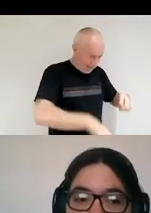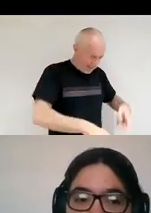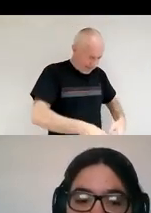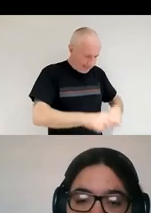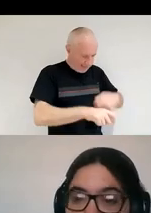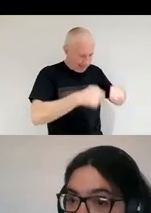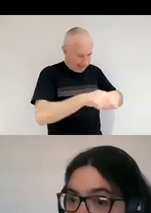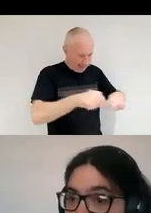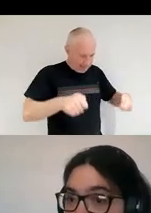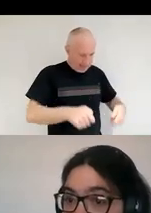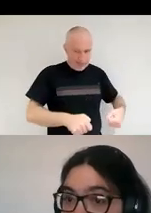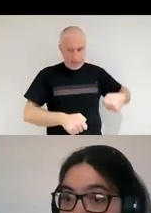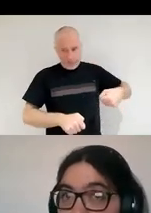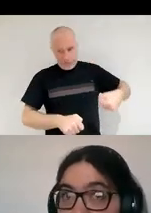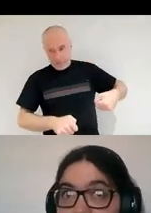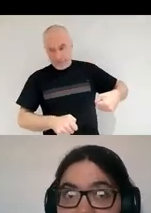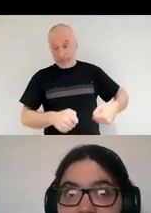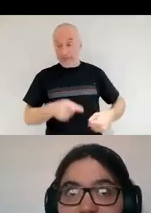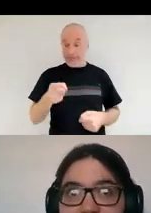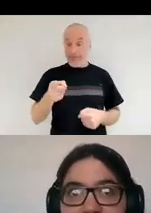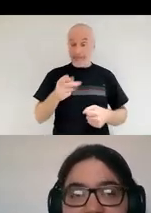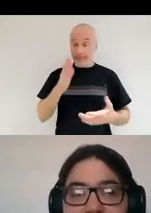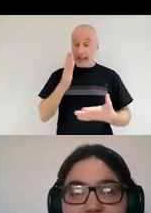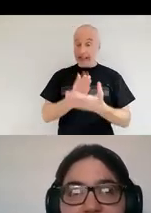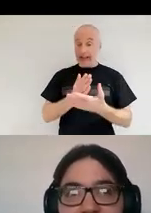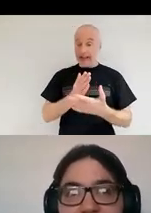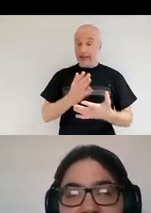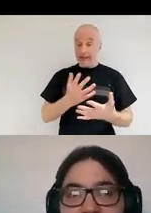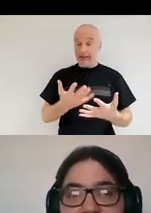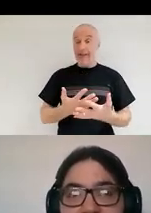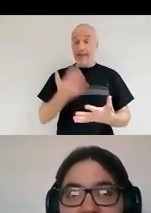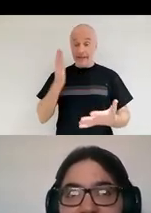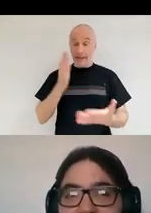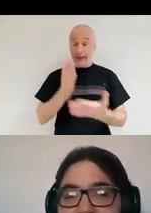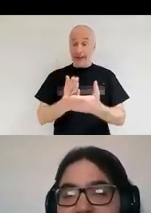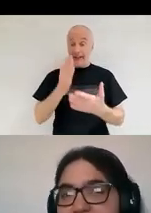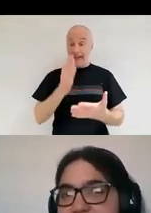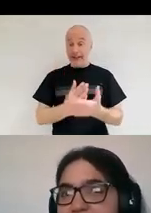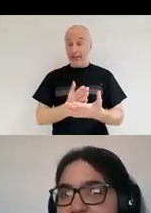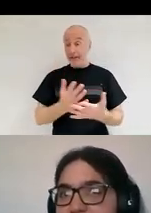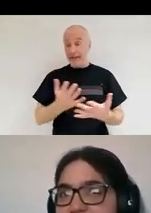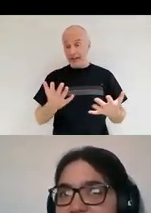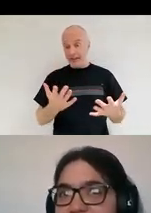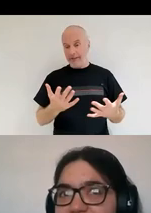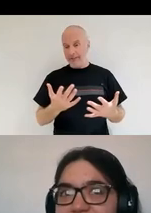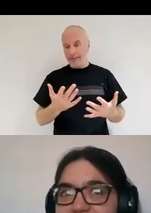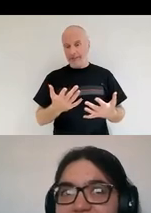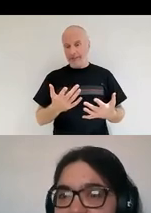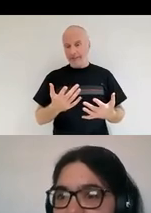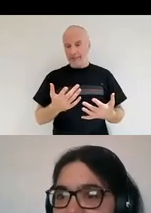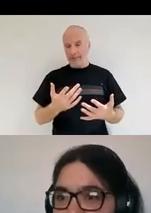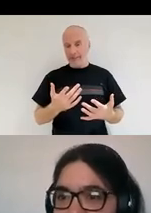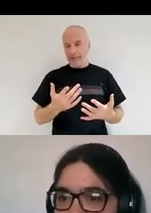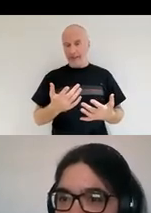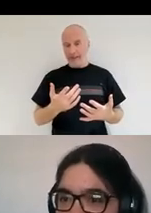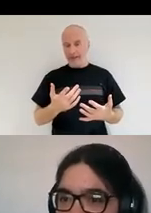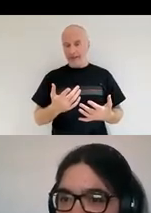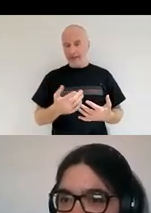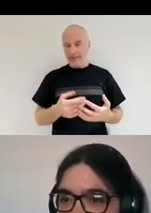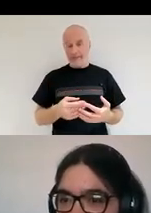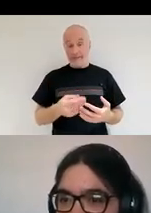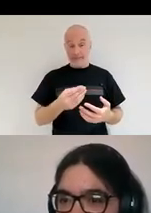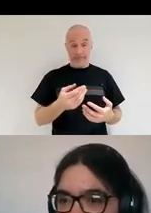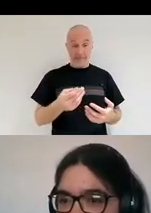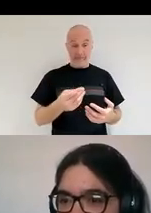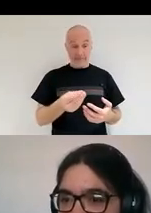Uh, we definitely do have collected like, I think very confidently at least a few tons of dust